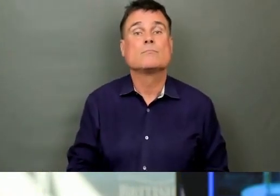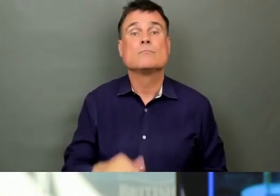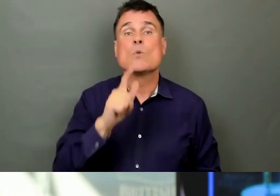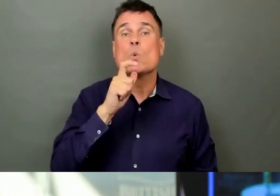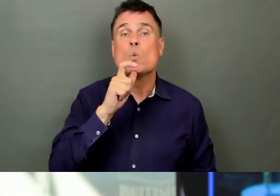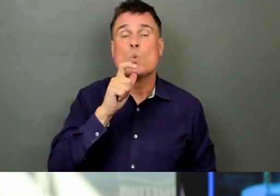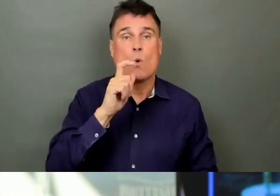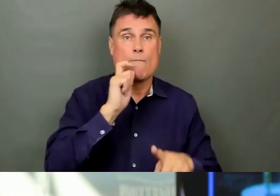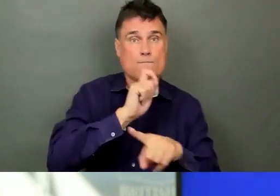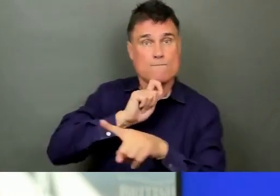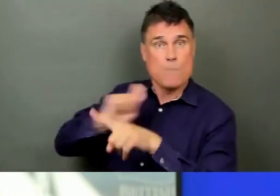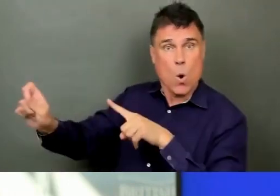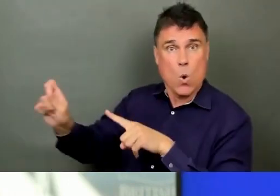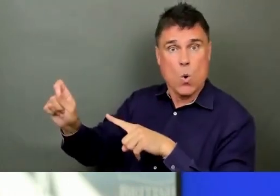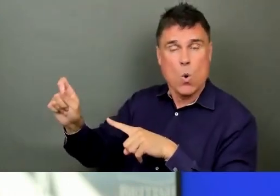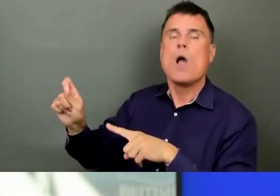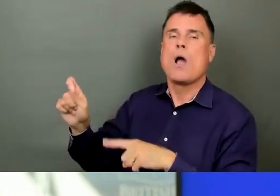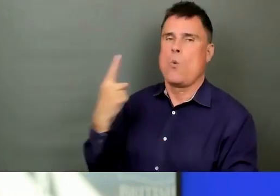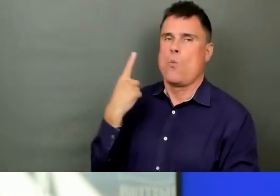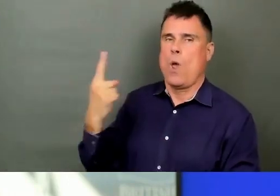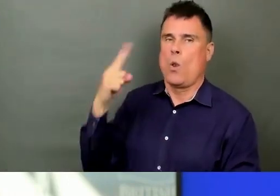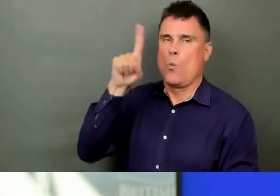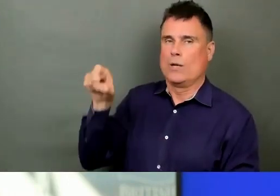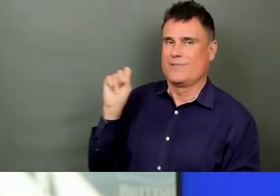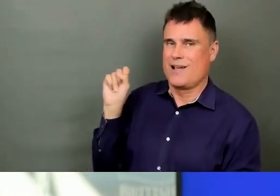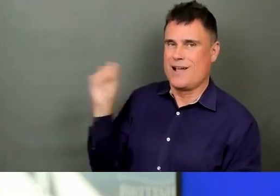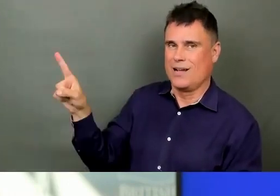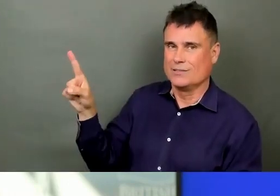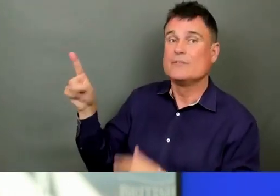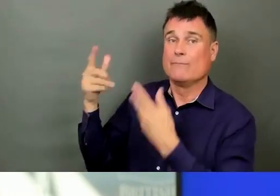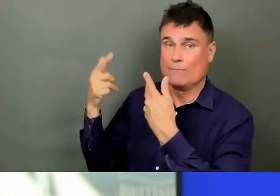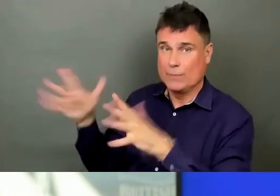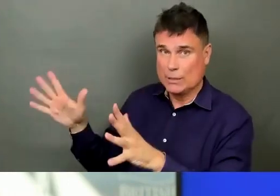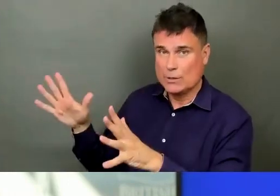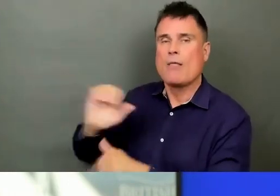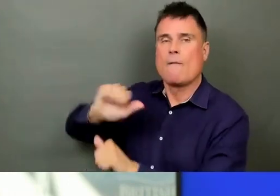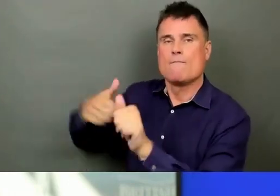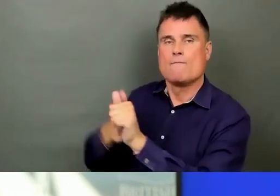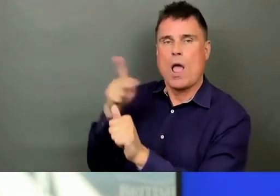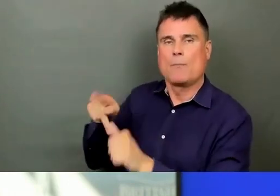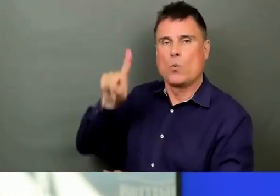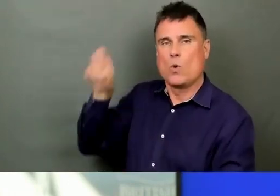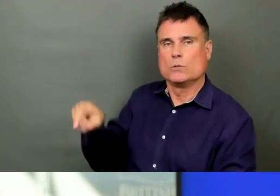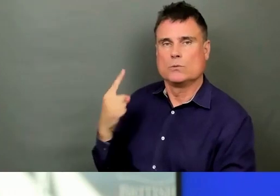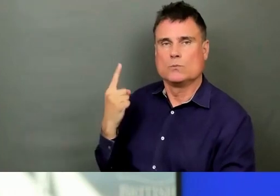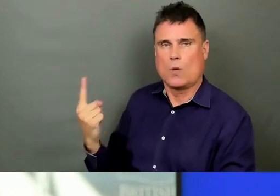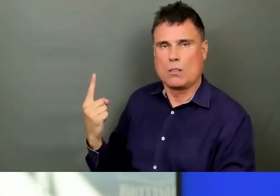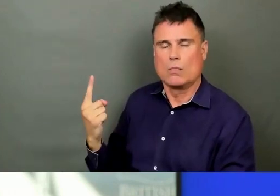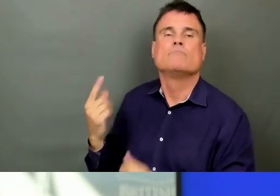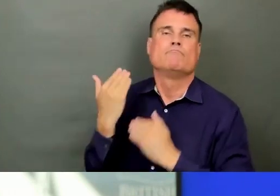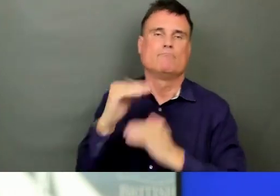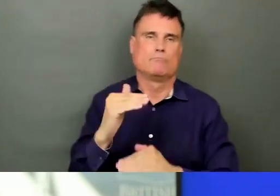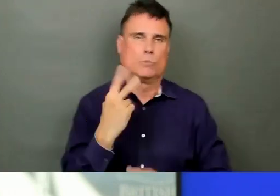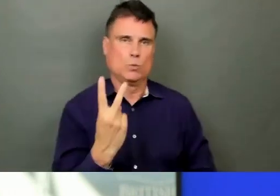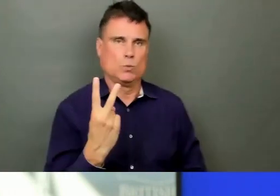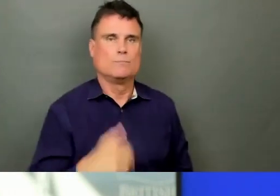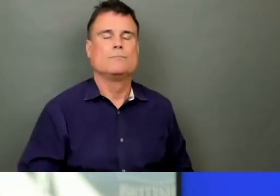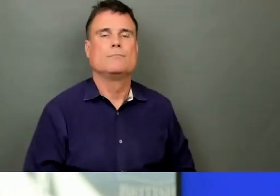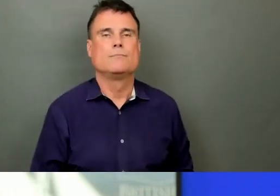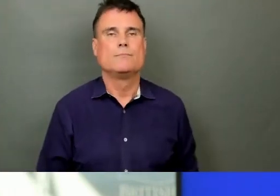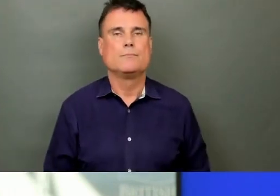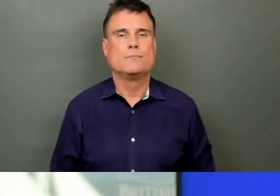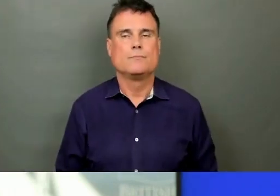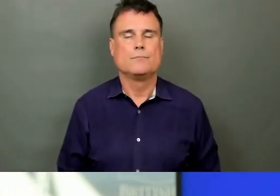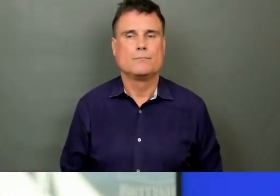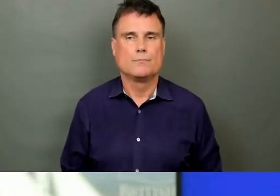one question and one follow-up. Please also remember to take your phone off mute. You will not be audible until your name is called. Our first question today